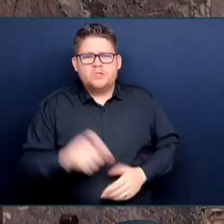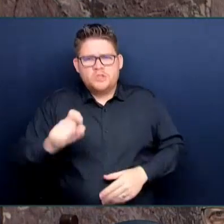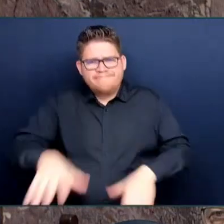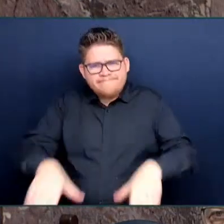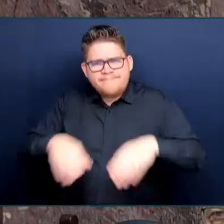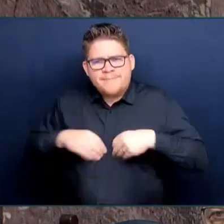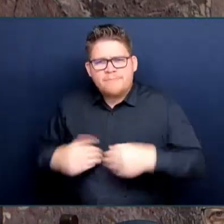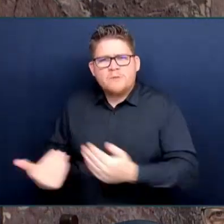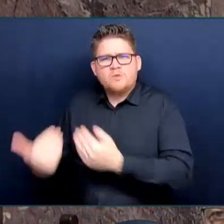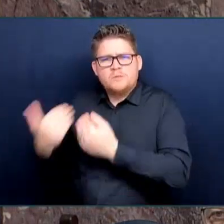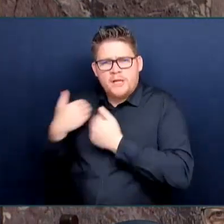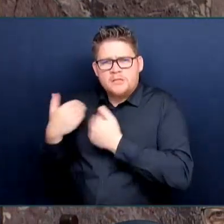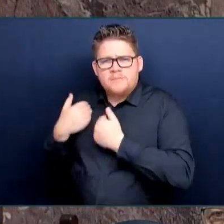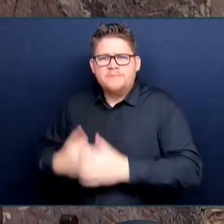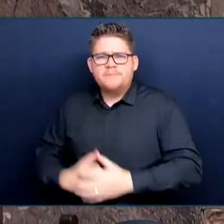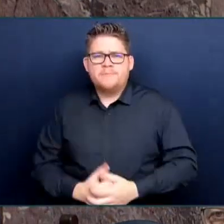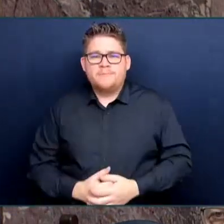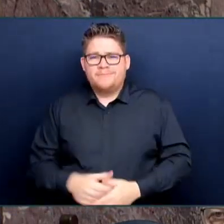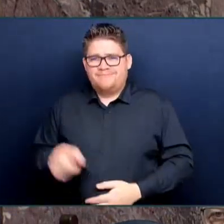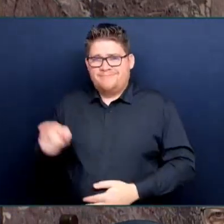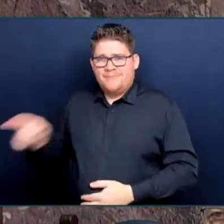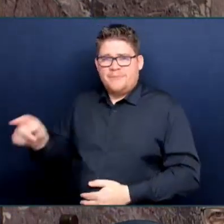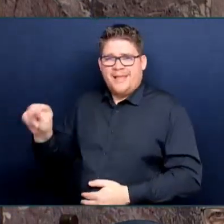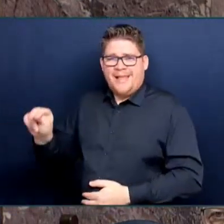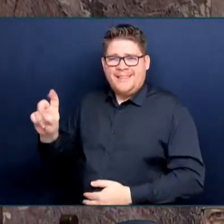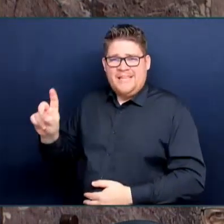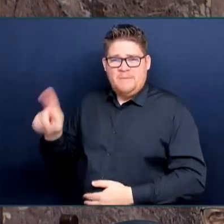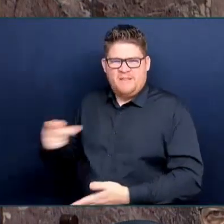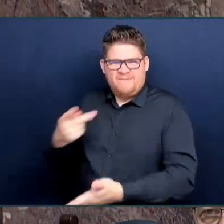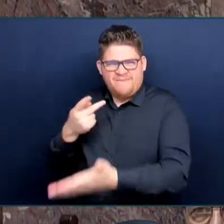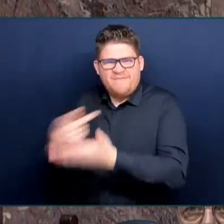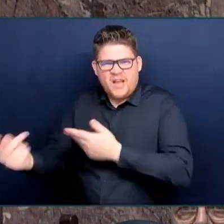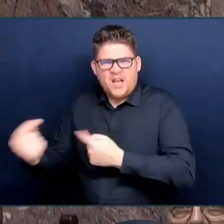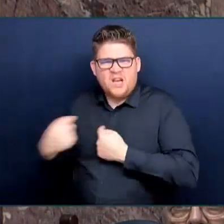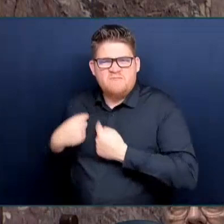approved. When will the logjam of permitting break?